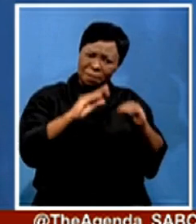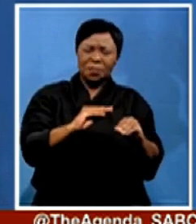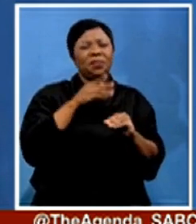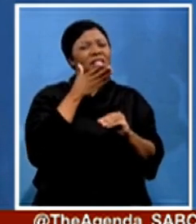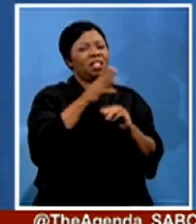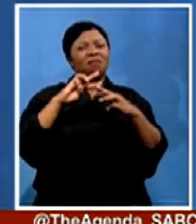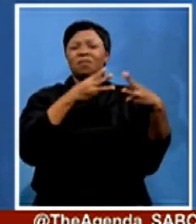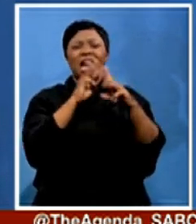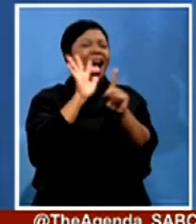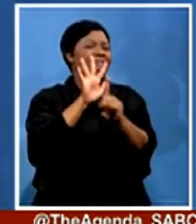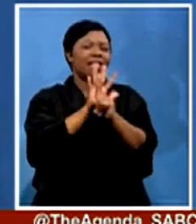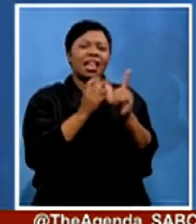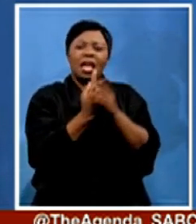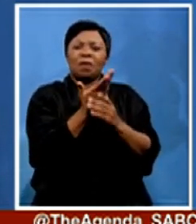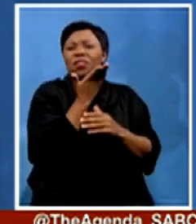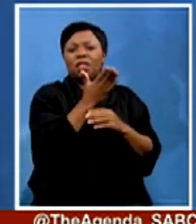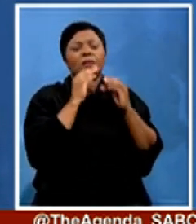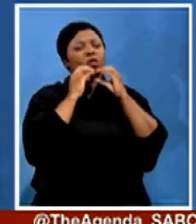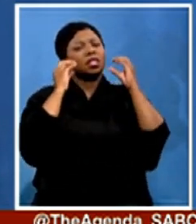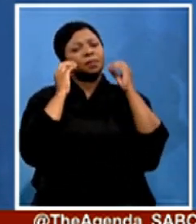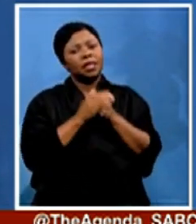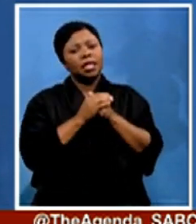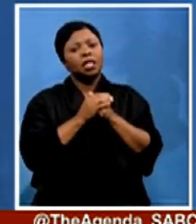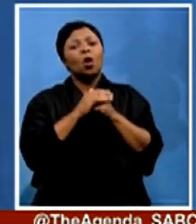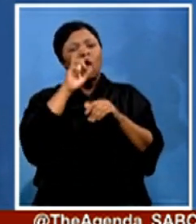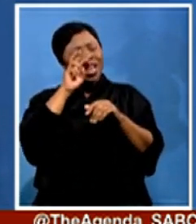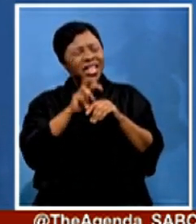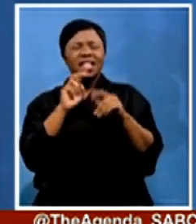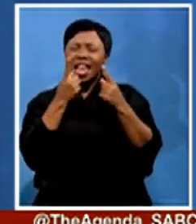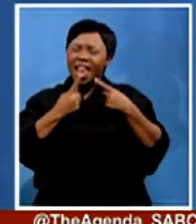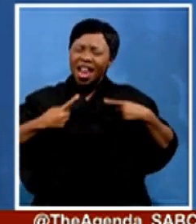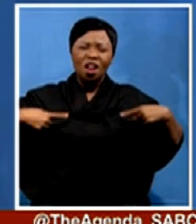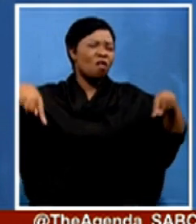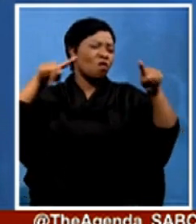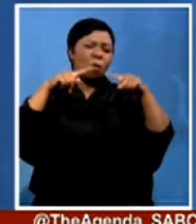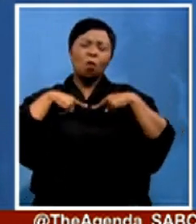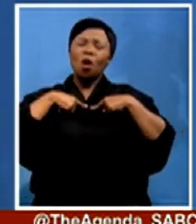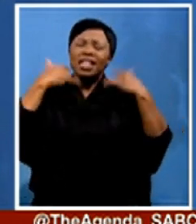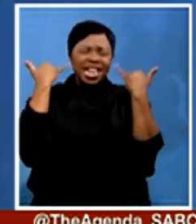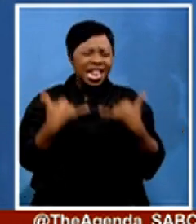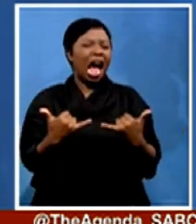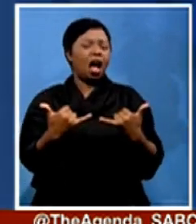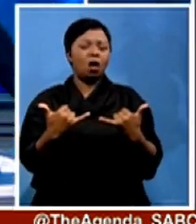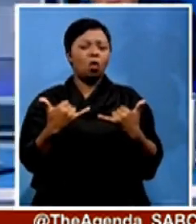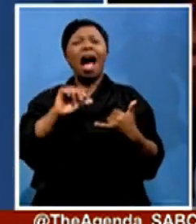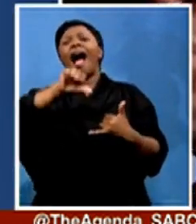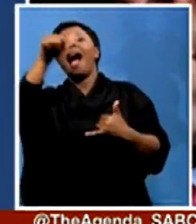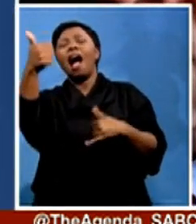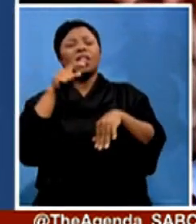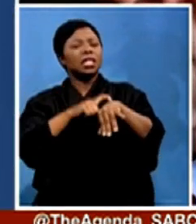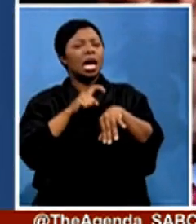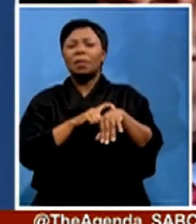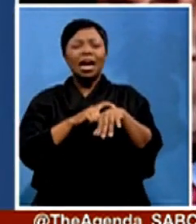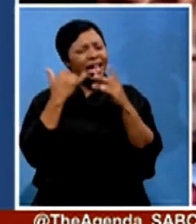Mozambique. We need everybody to come in now, not any other time. I see that you commended the